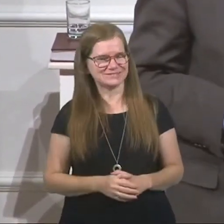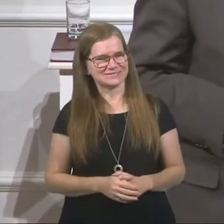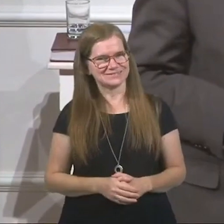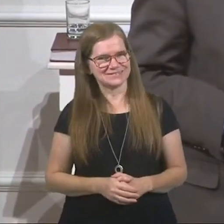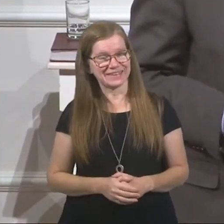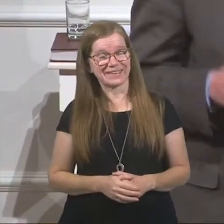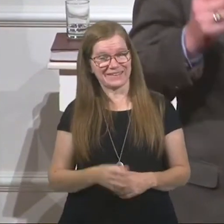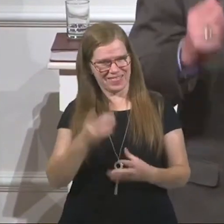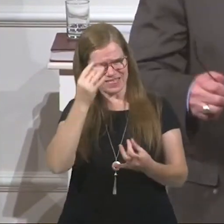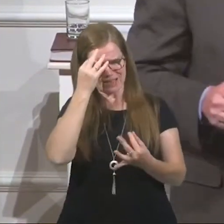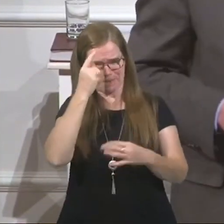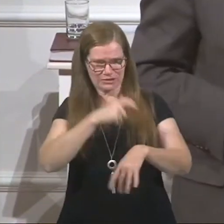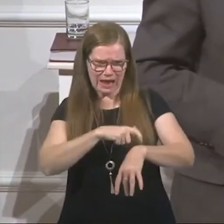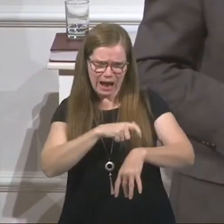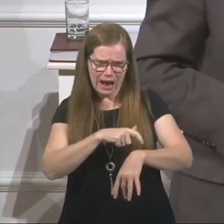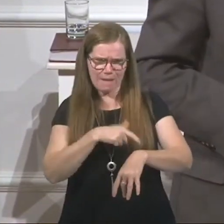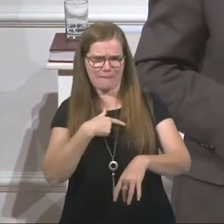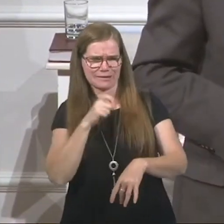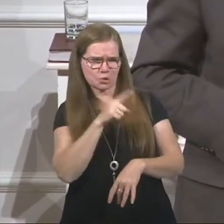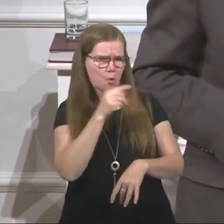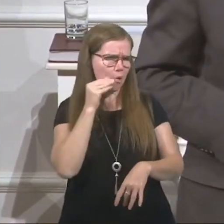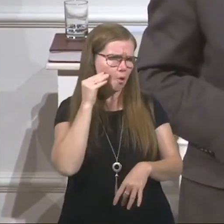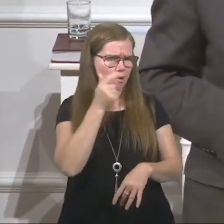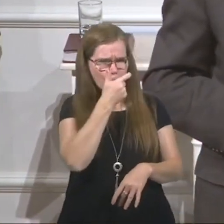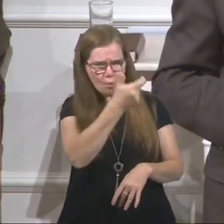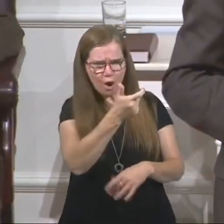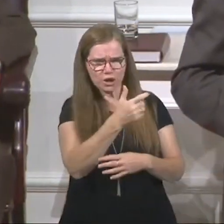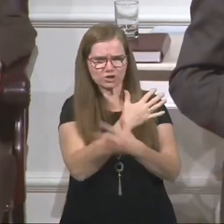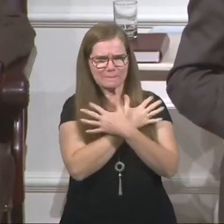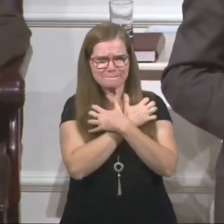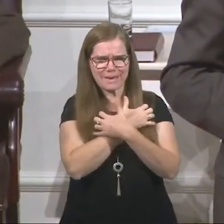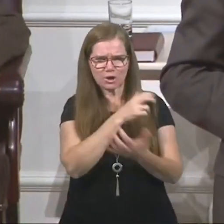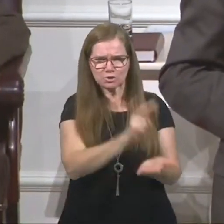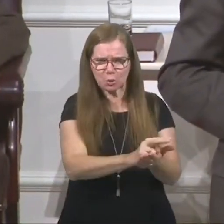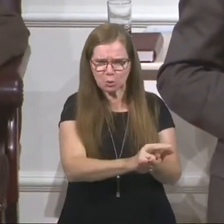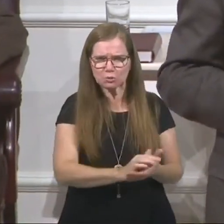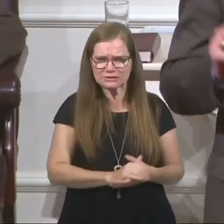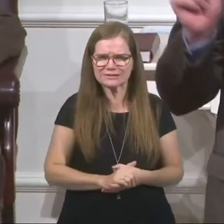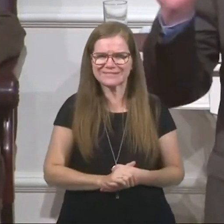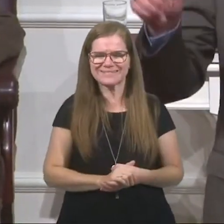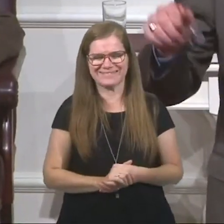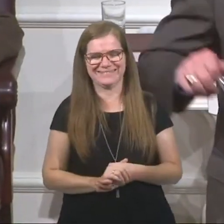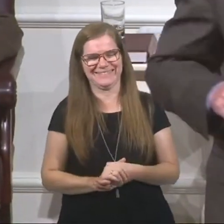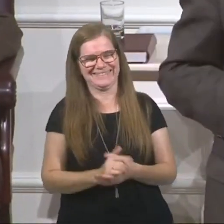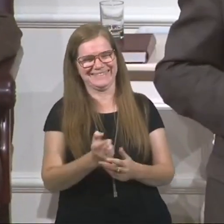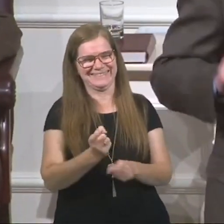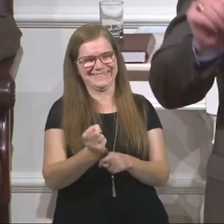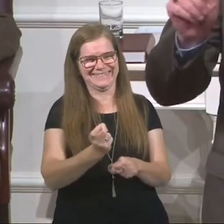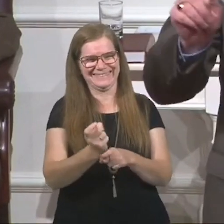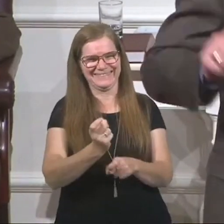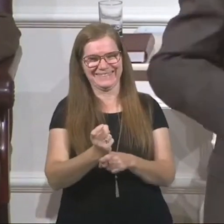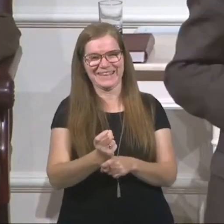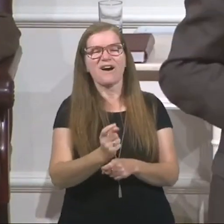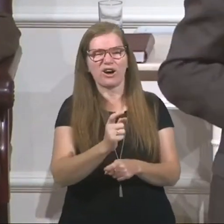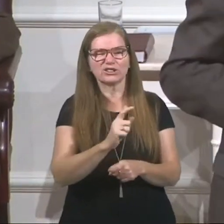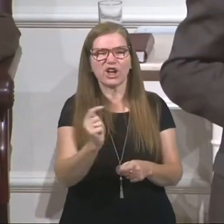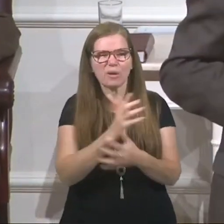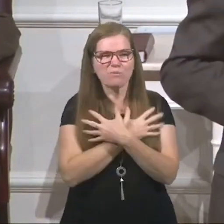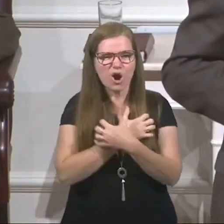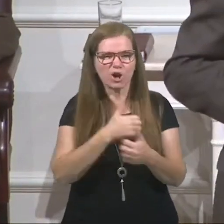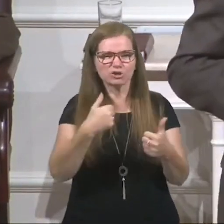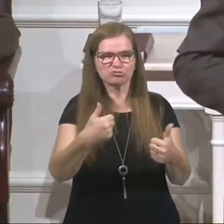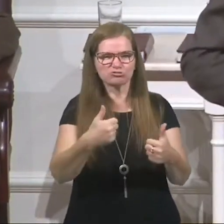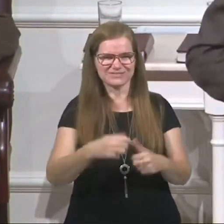the time. We're thinking about, oh, I got to go home and watch the bears lose. And, nah, I'm just joking. The bears. All right.